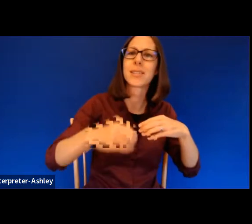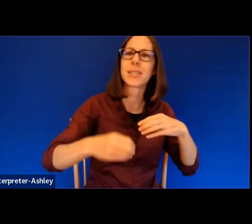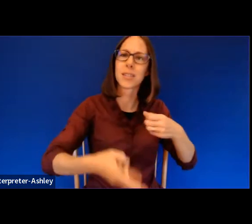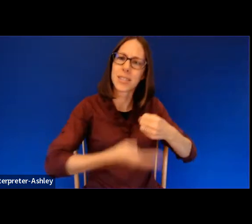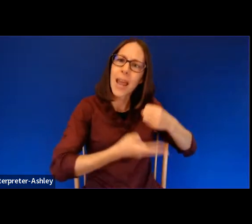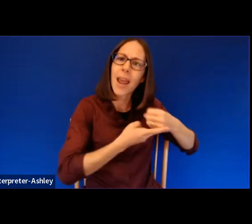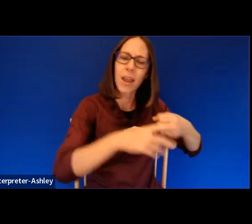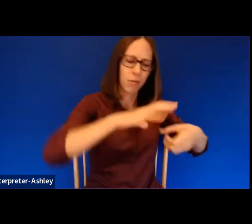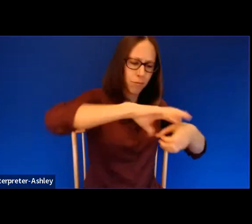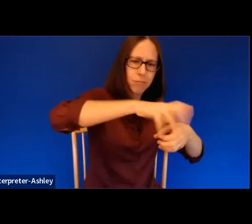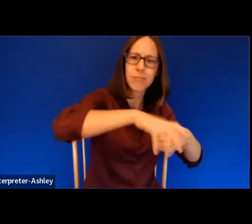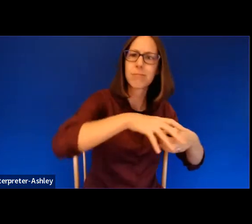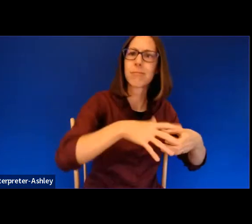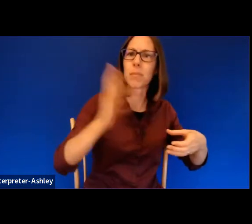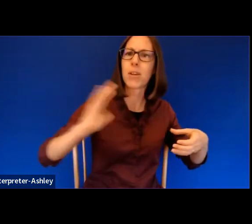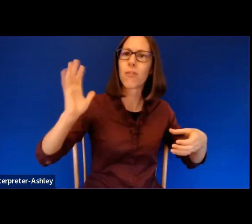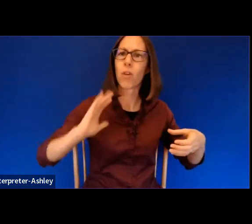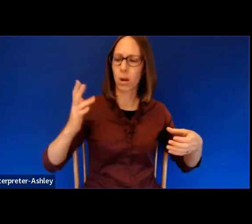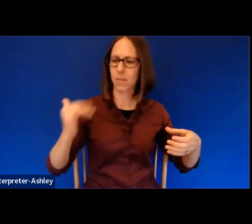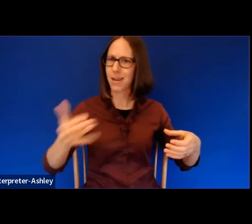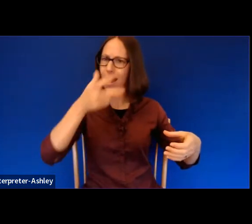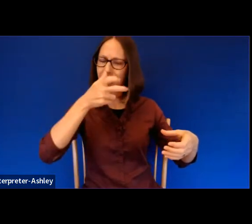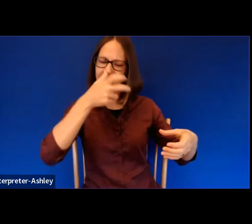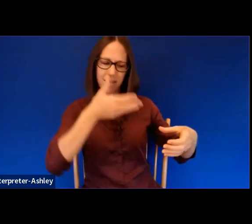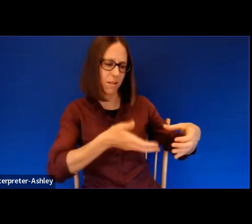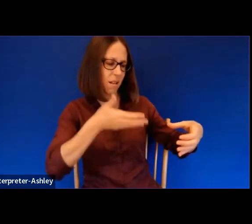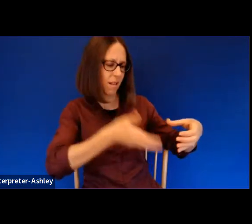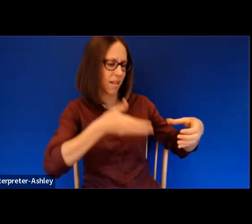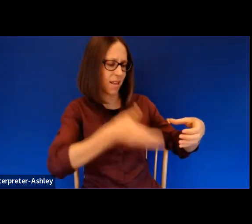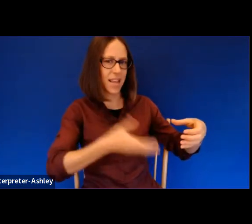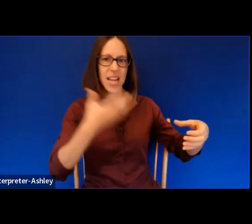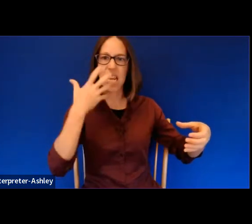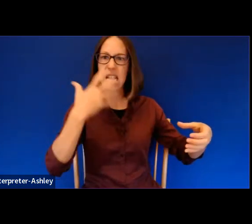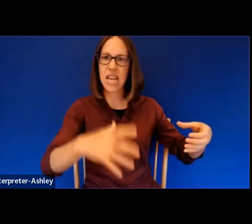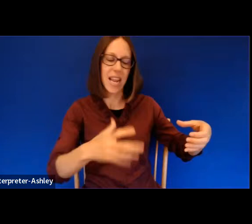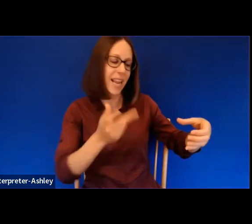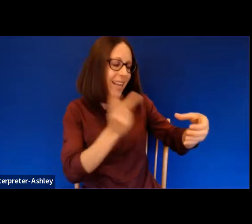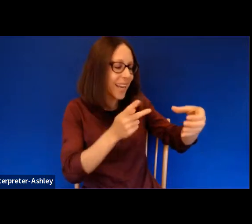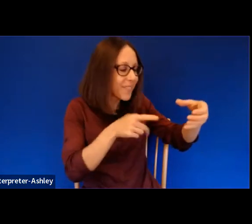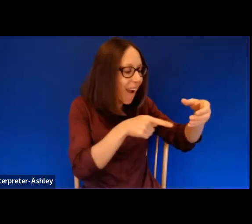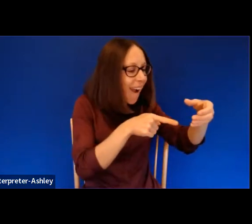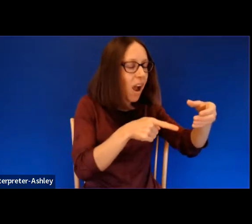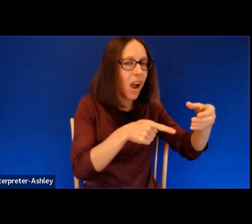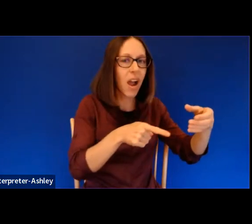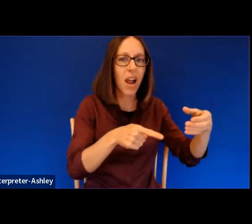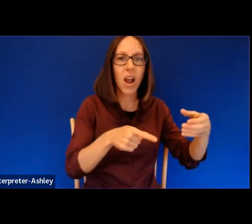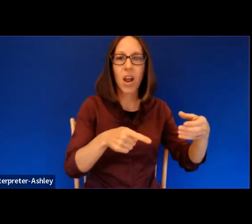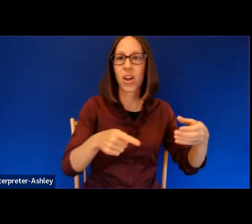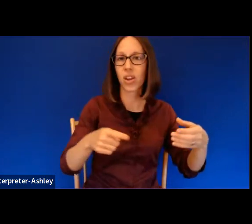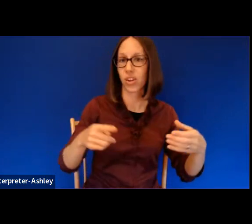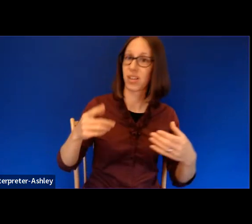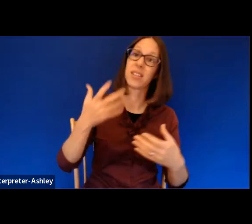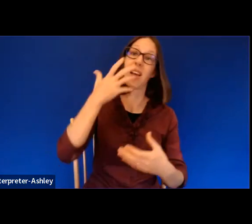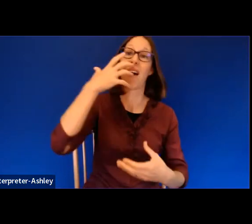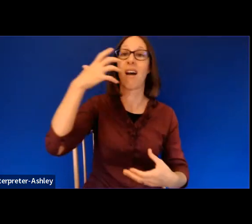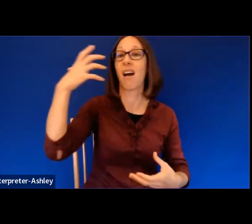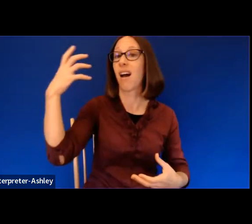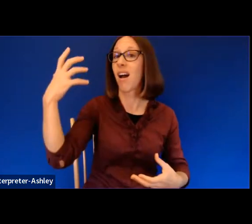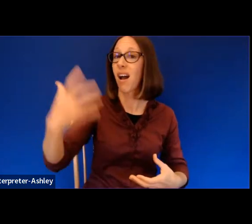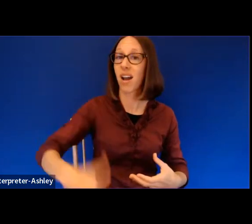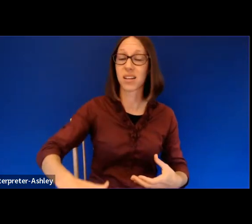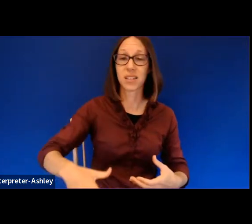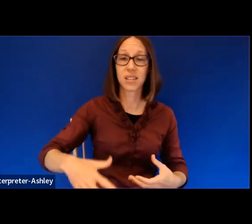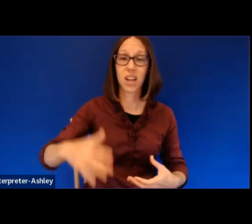for. In this heat, little keeps. See how your hat wilts, hand held over your